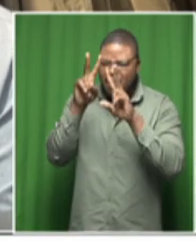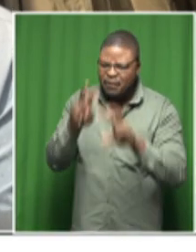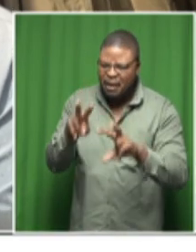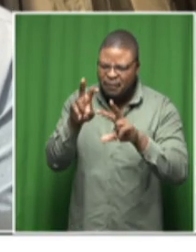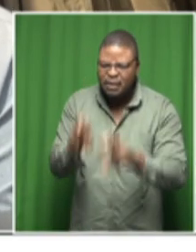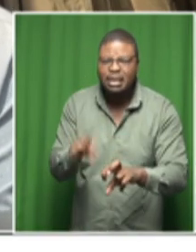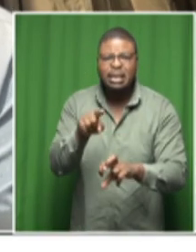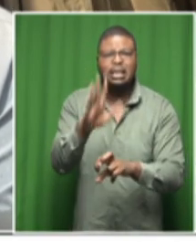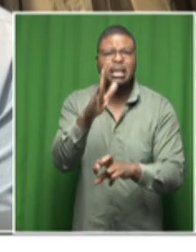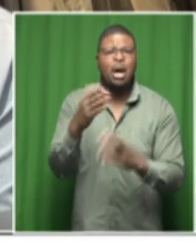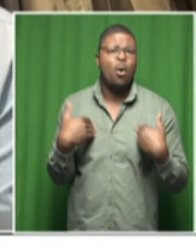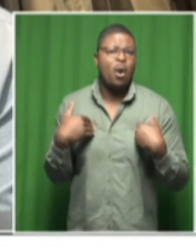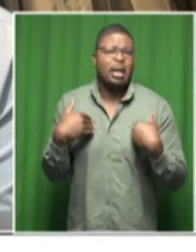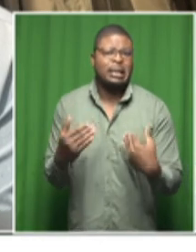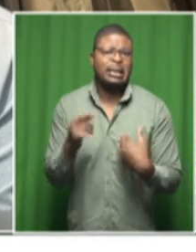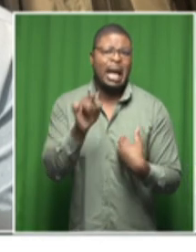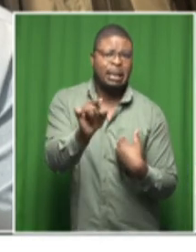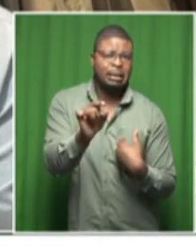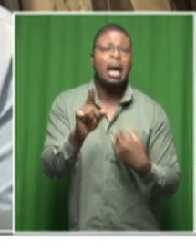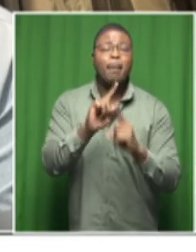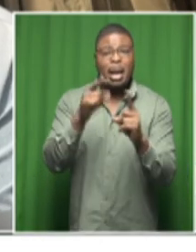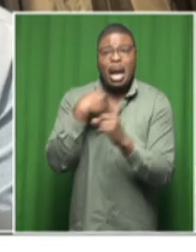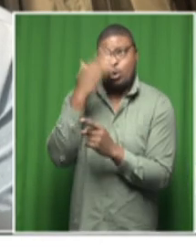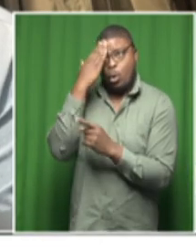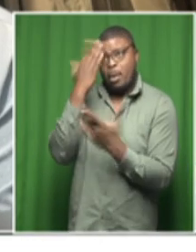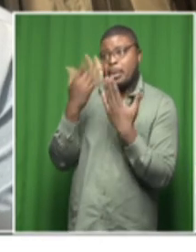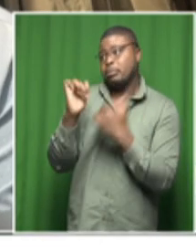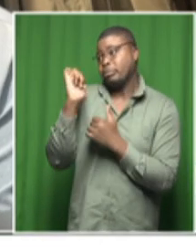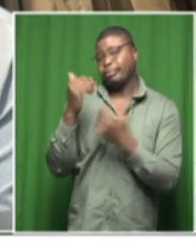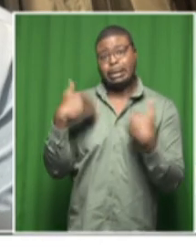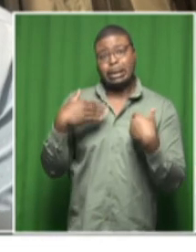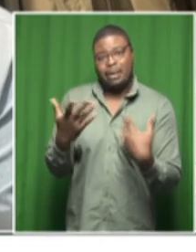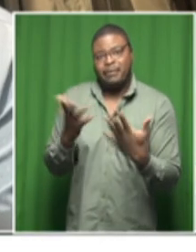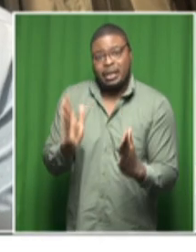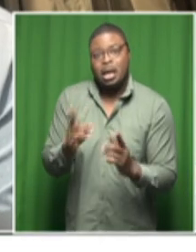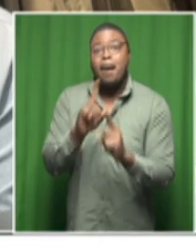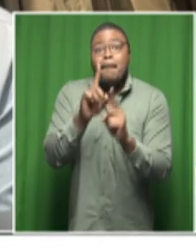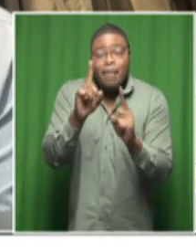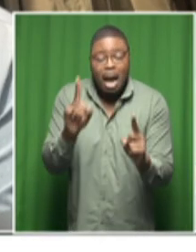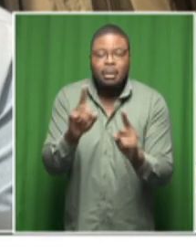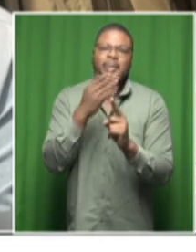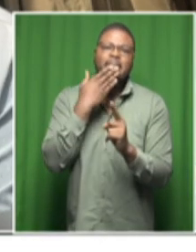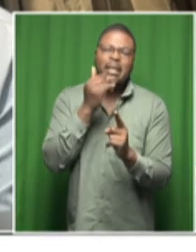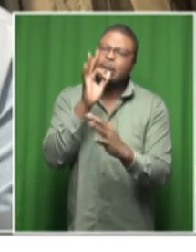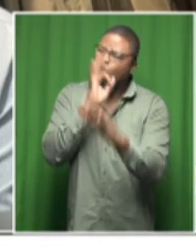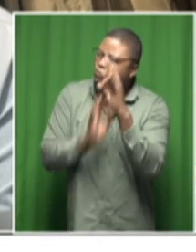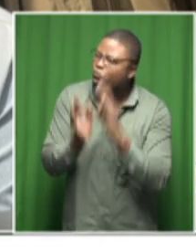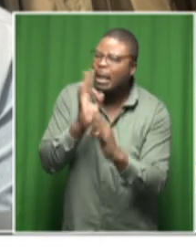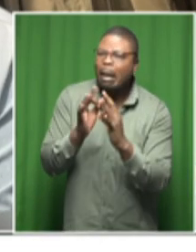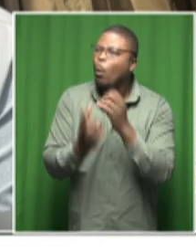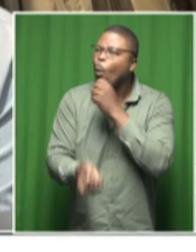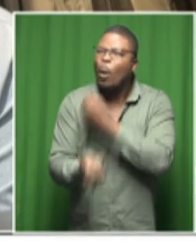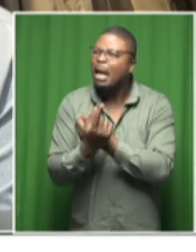start in earnest or if they have started already is there any indication of what caused this incident